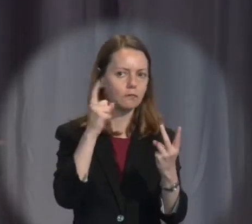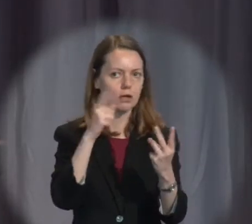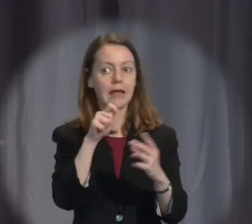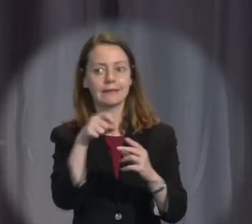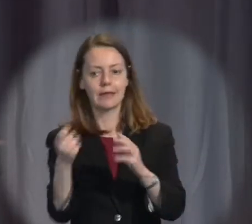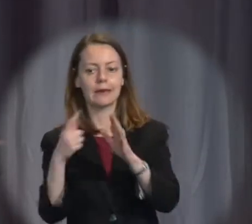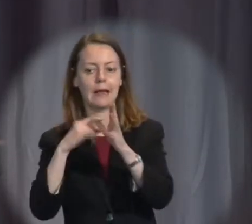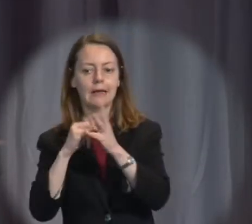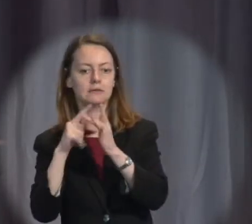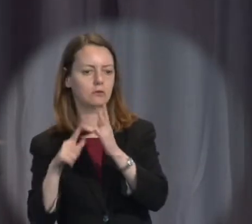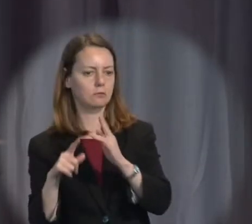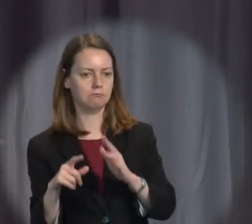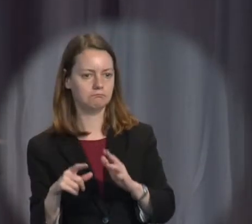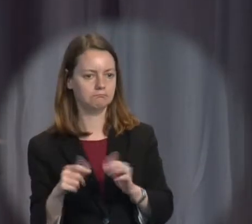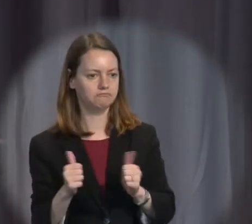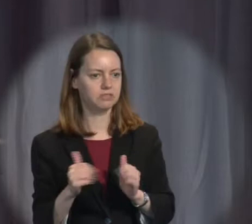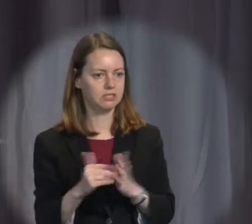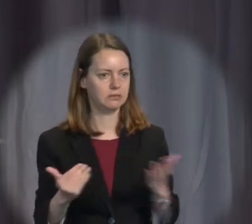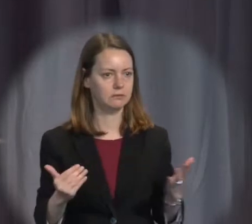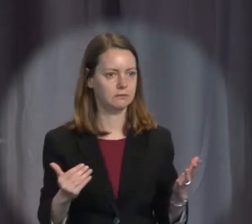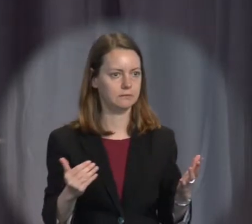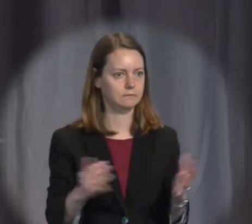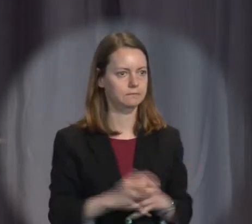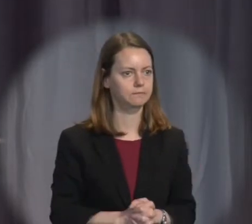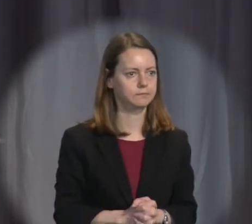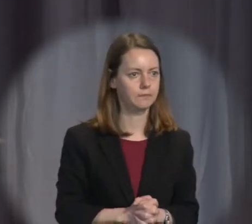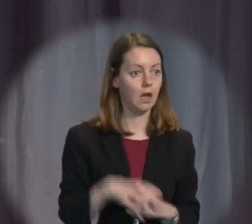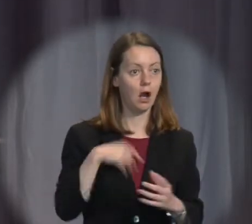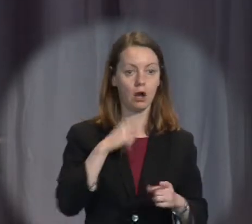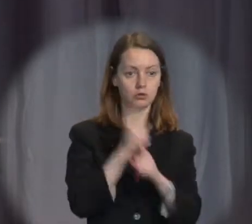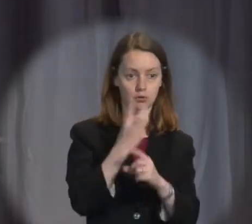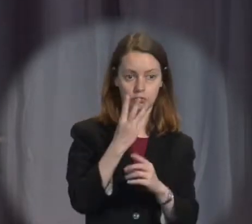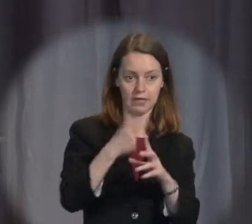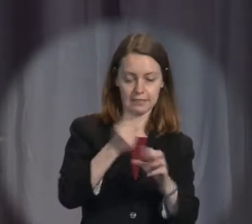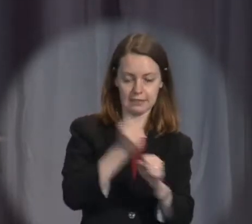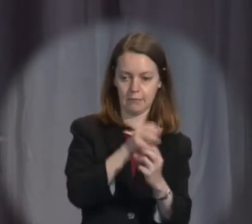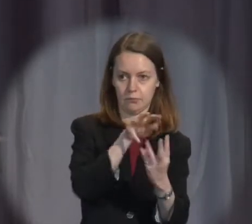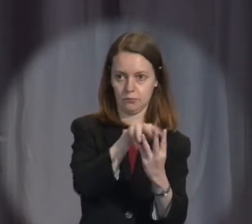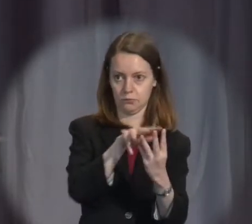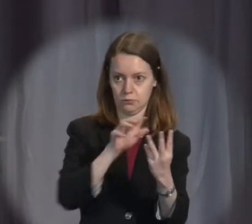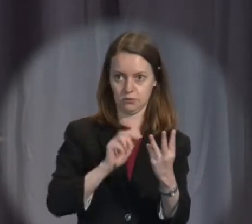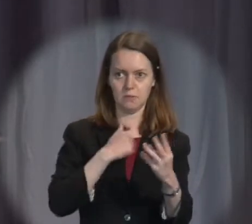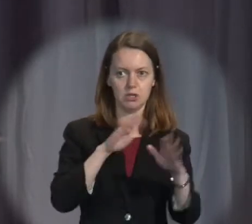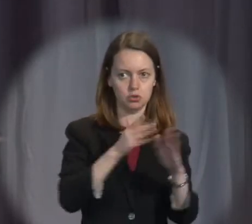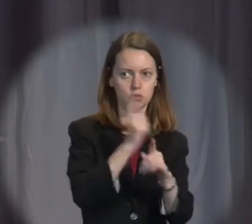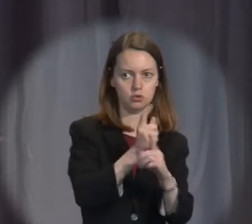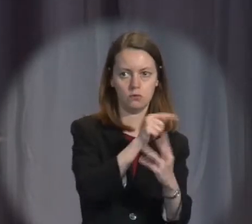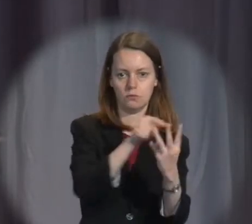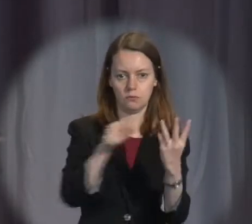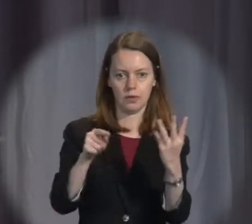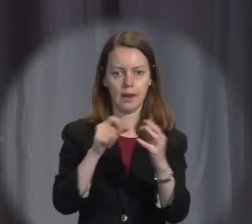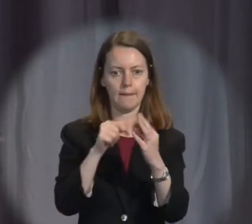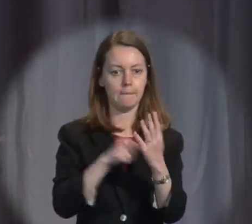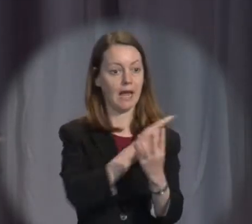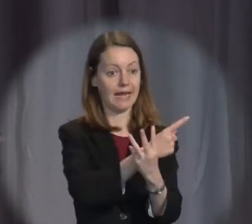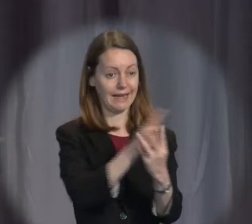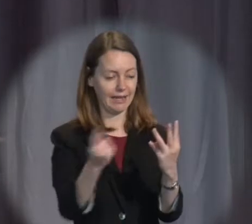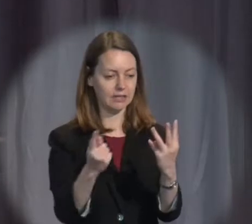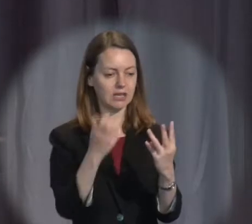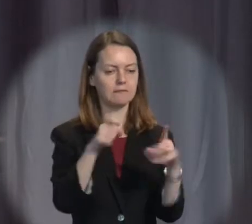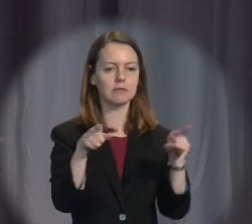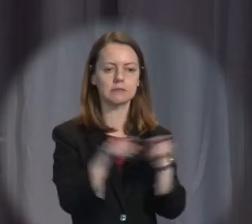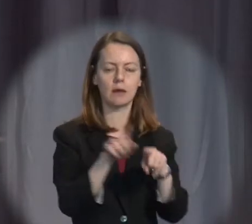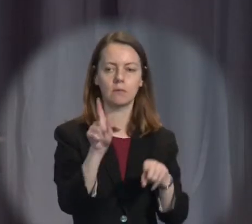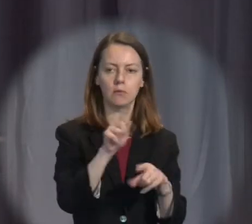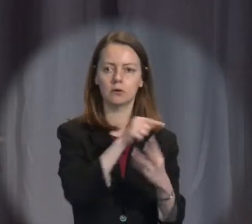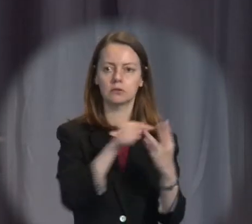three examples and I can only speak very briefly about them but in relation to each of these areas we're seeing what I think is